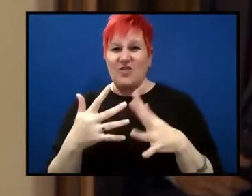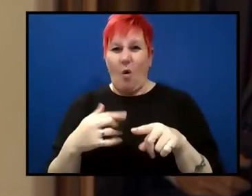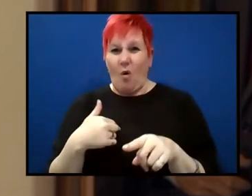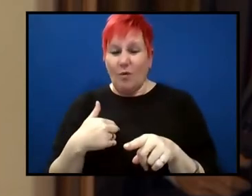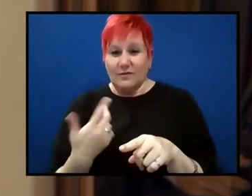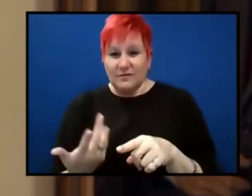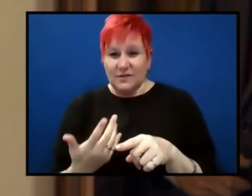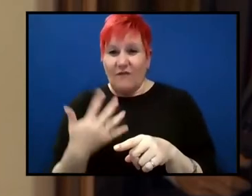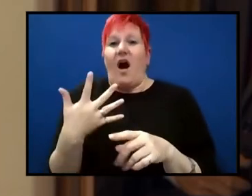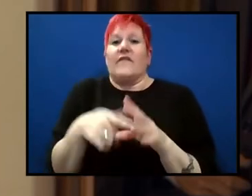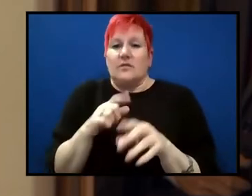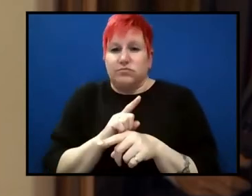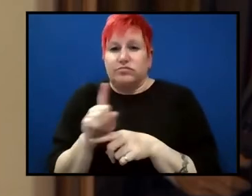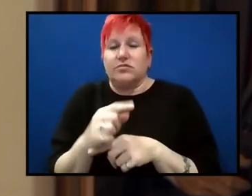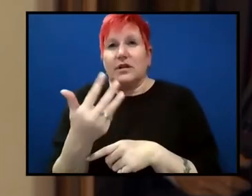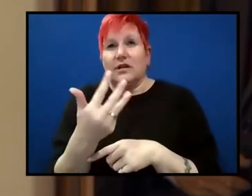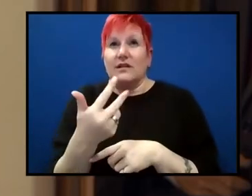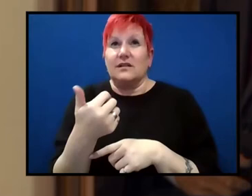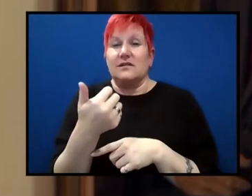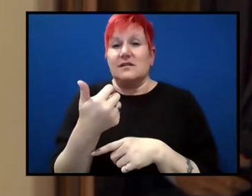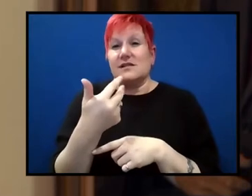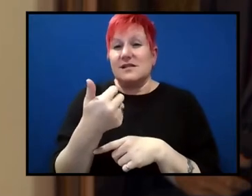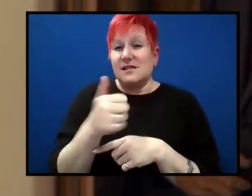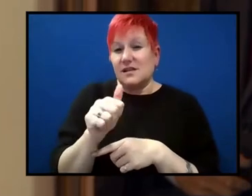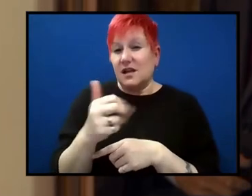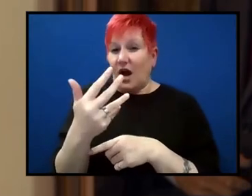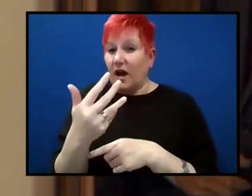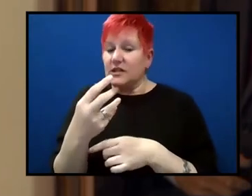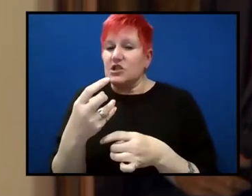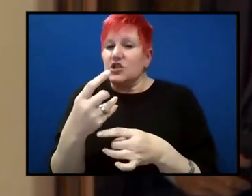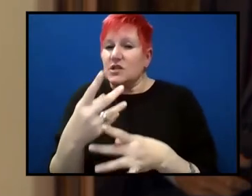um, uh, 1969 that they started to touch on, um,